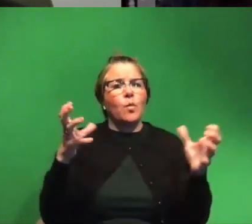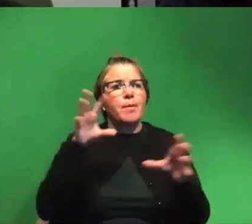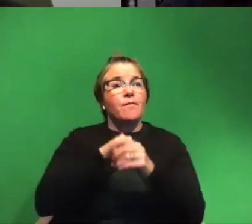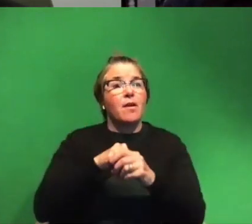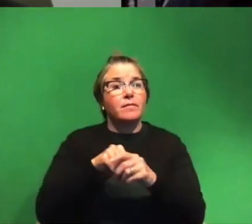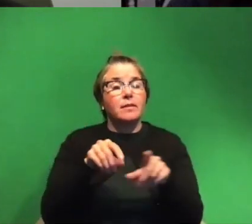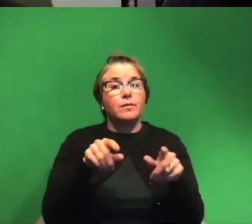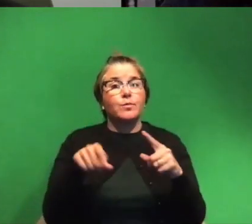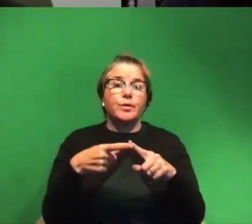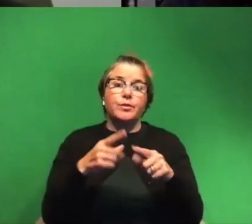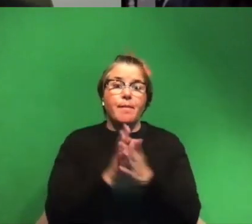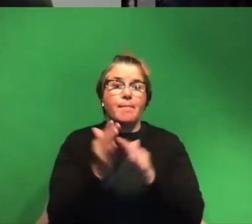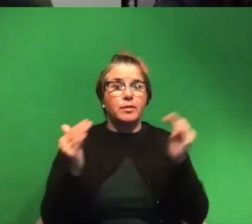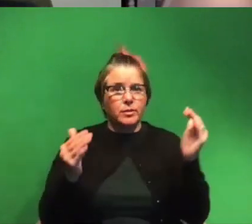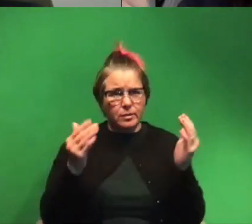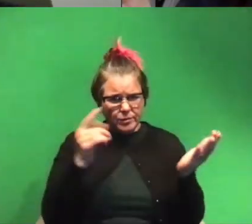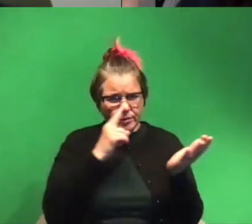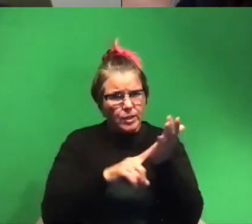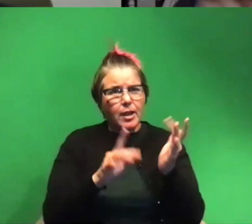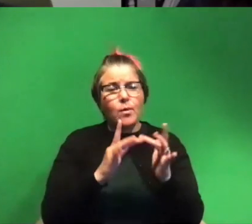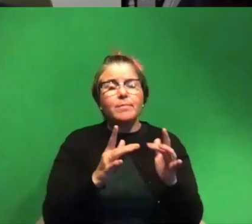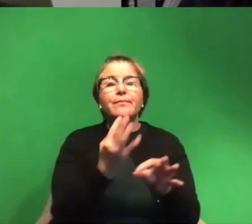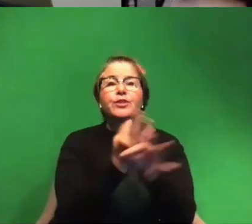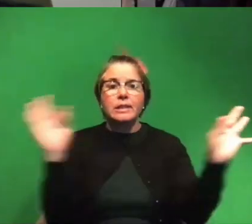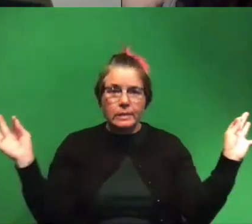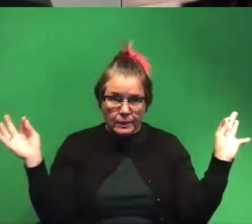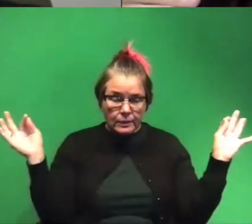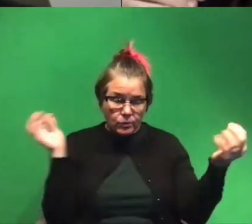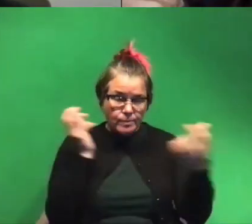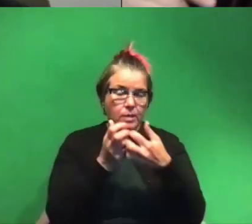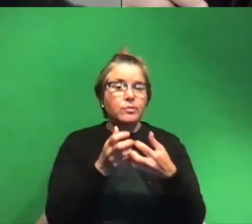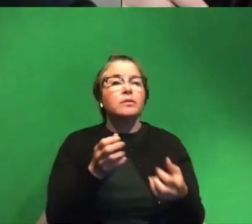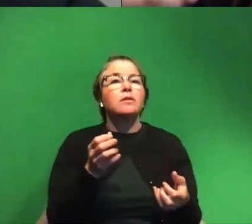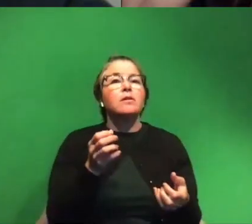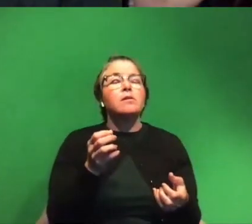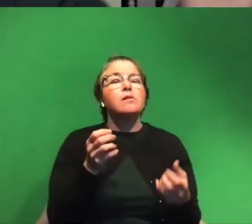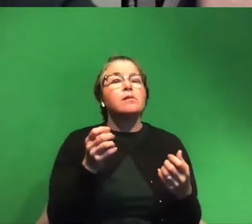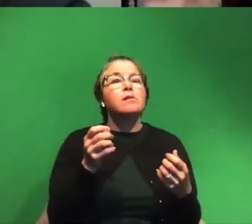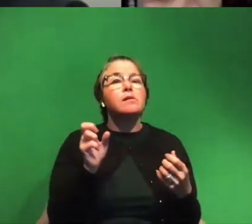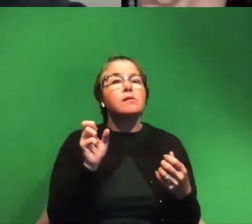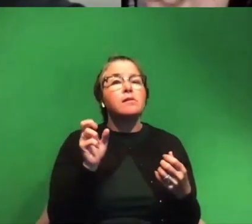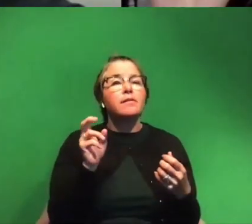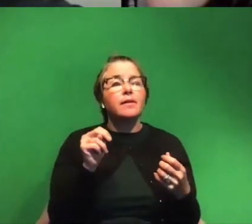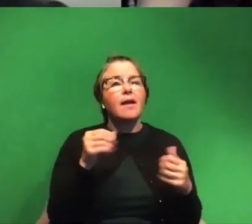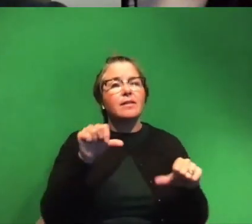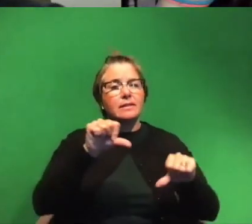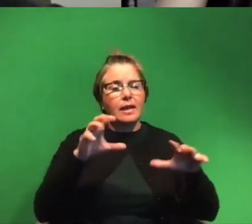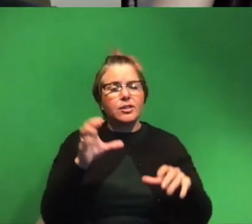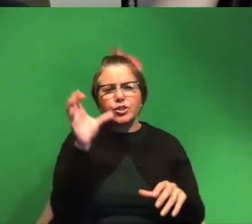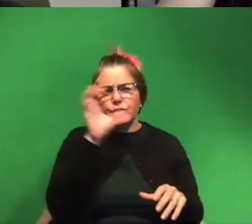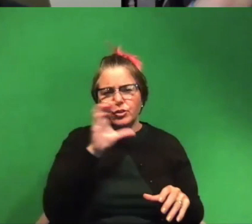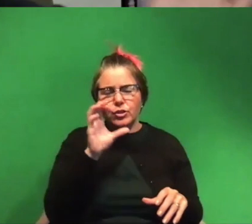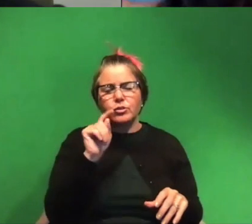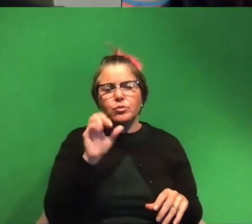adult um check out our website it's totally free to get matched and you can even look we have like a scientist search tool if you hover